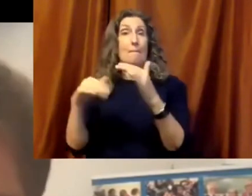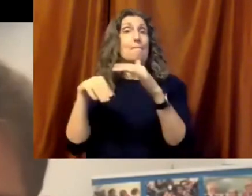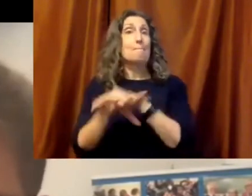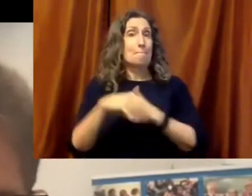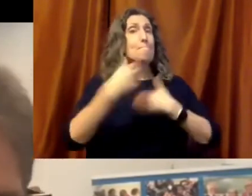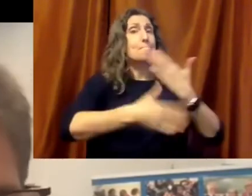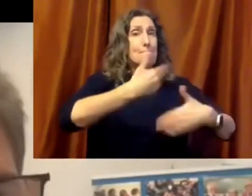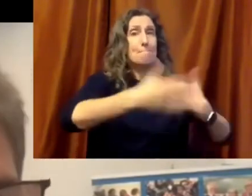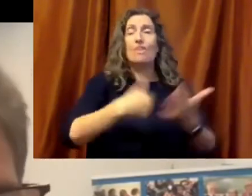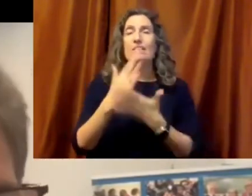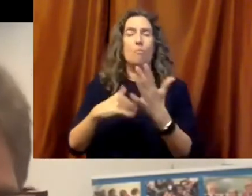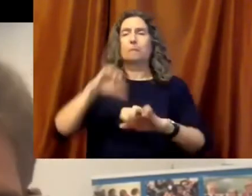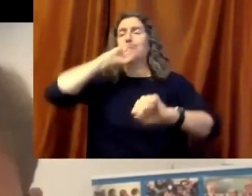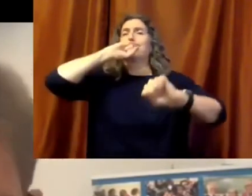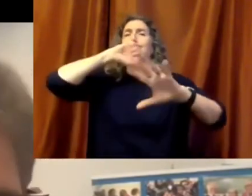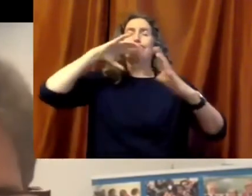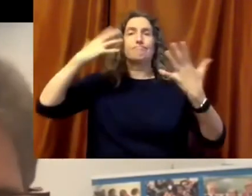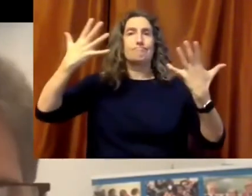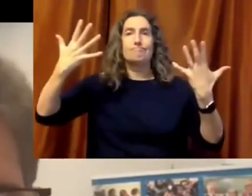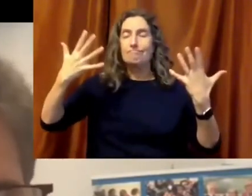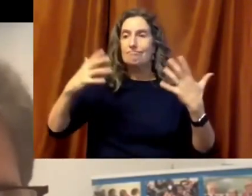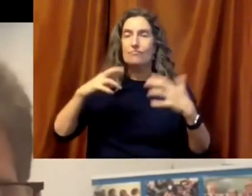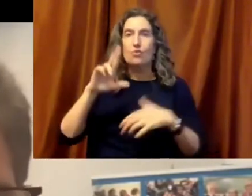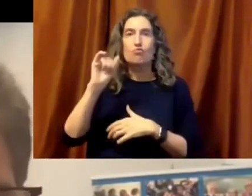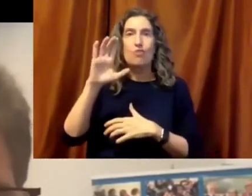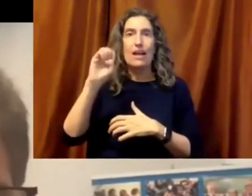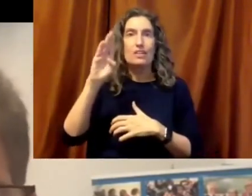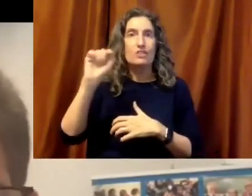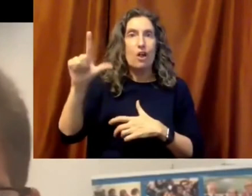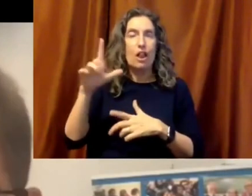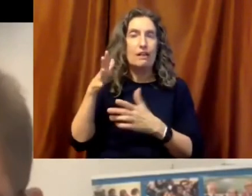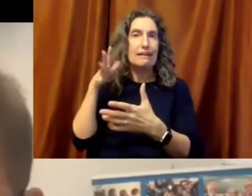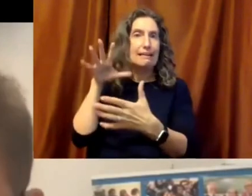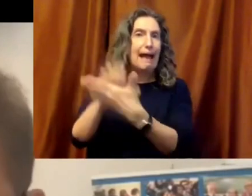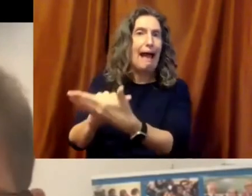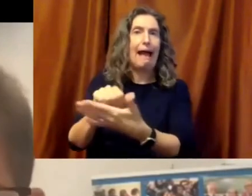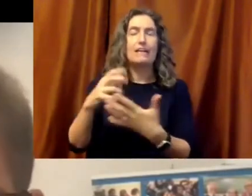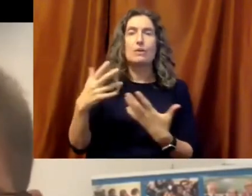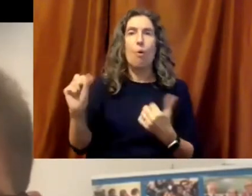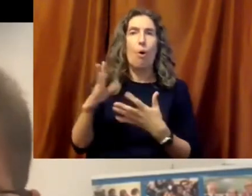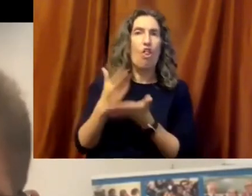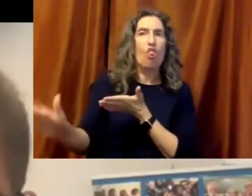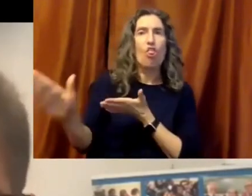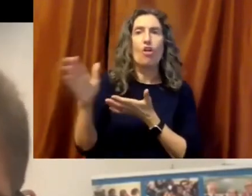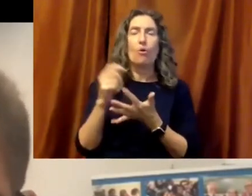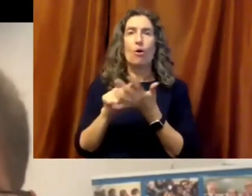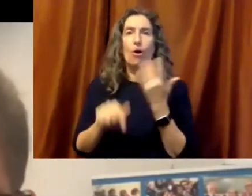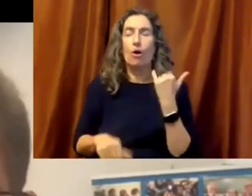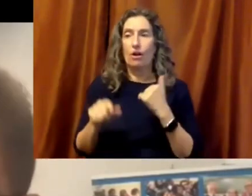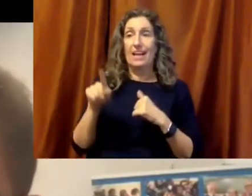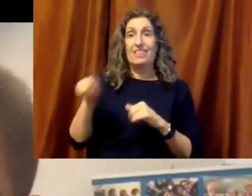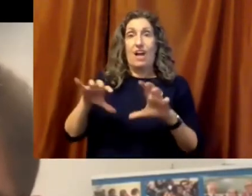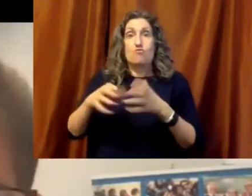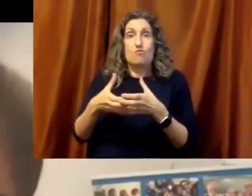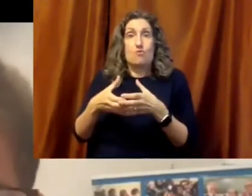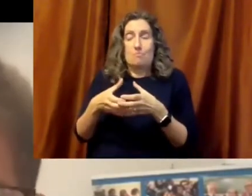And some were having a rough time. Some were being met with racial attack and other really serious